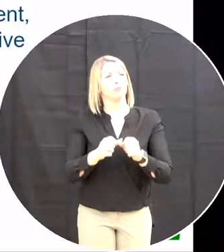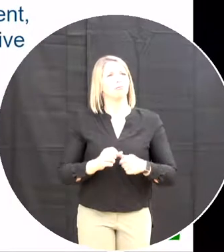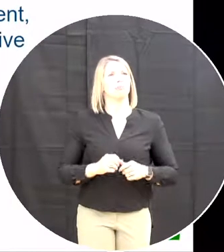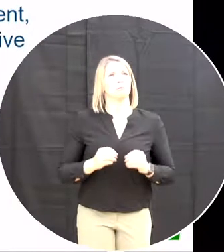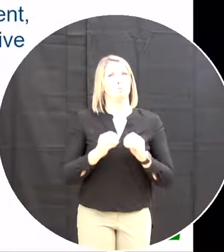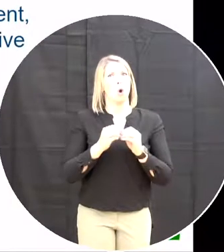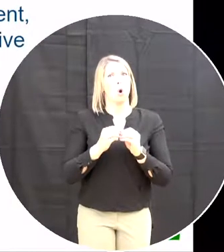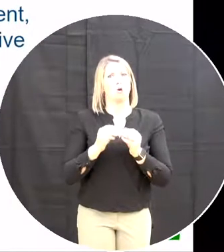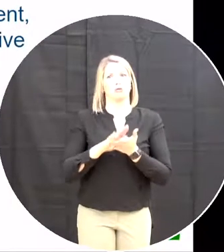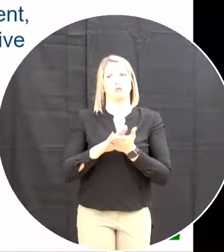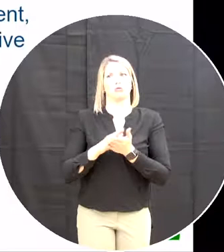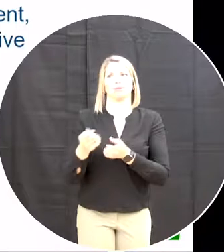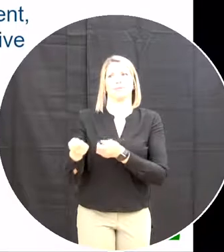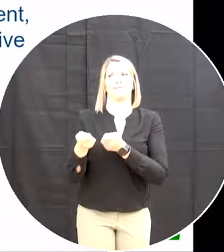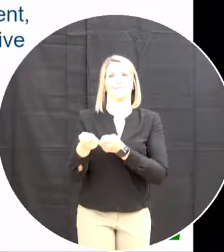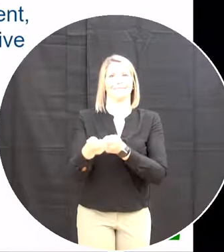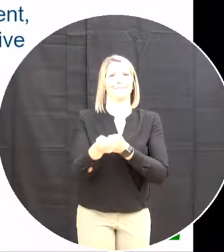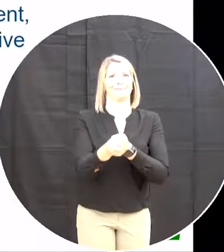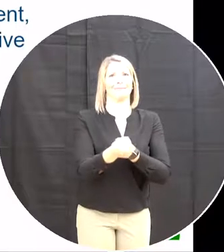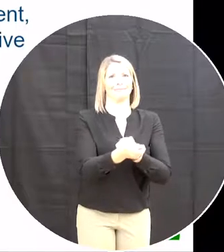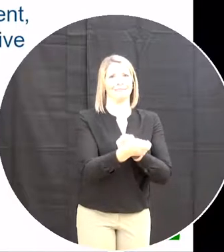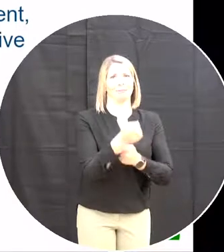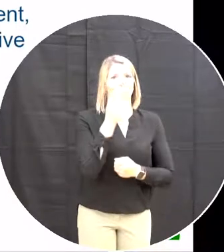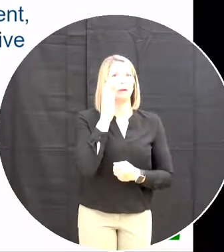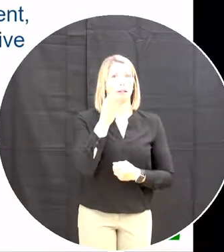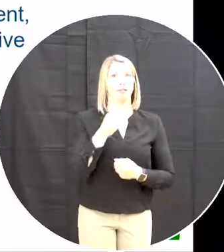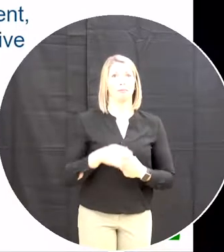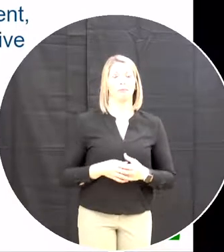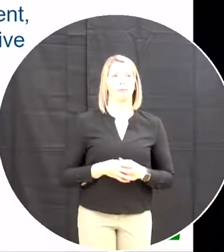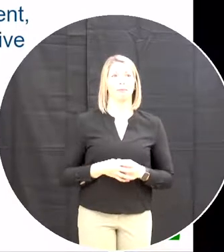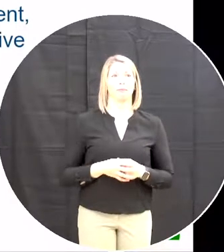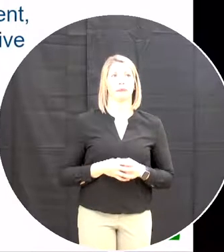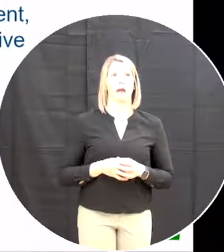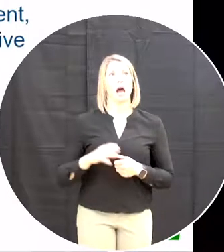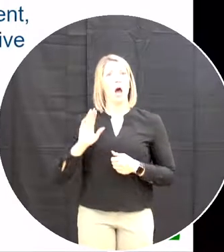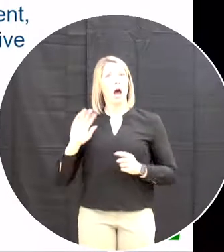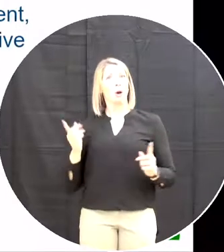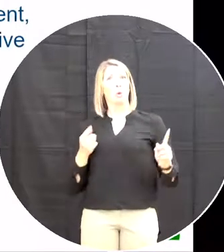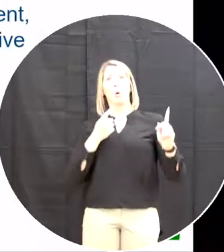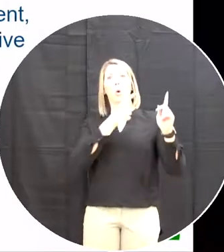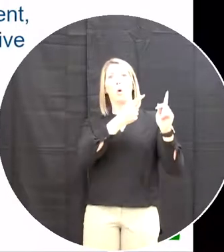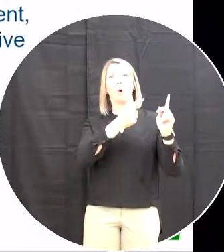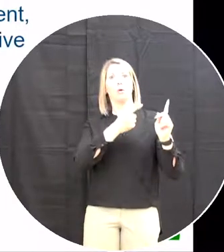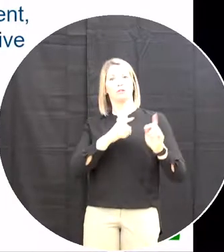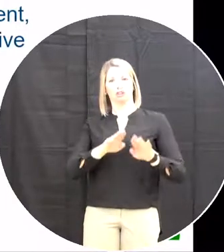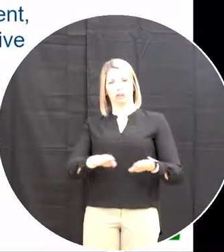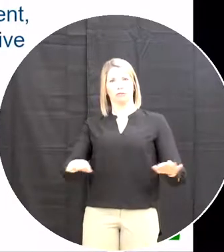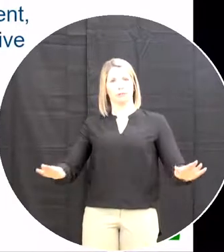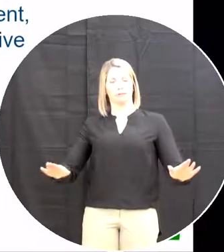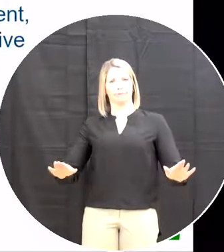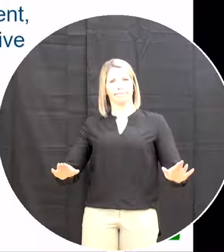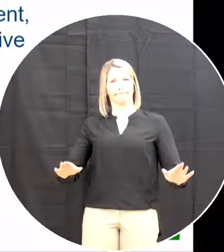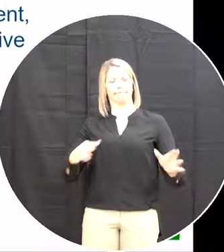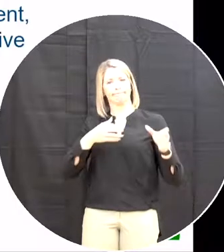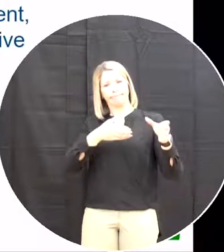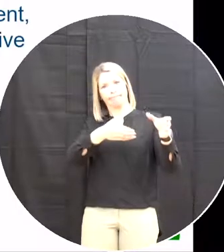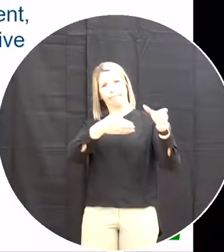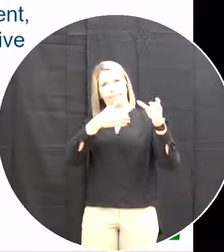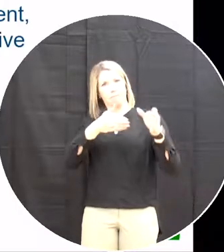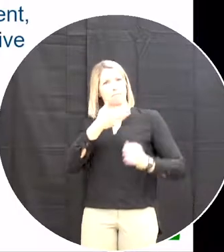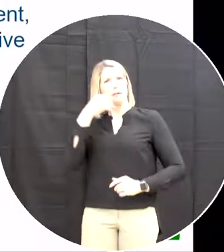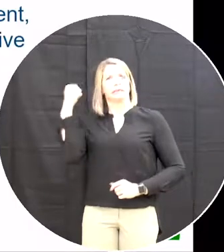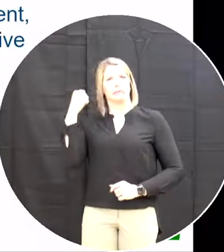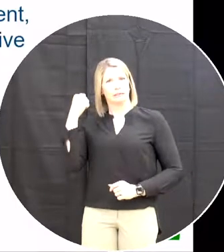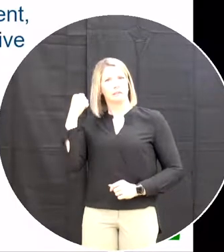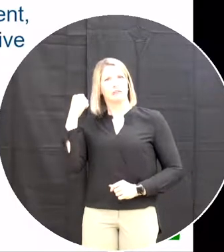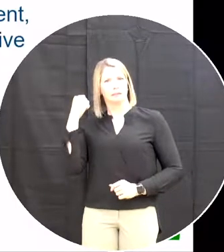We really want to do the best for our students And make them able to meet the challenges That are yet